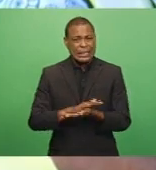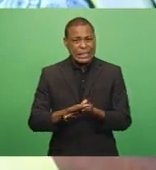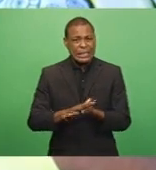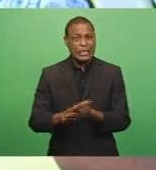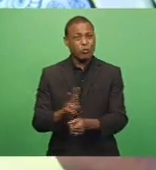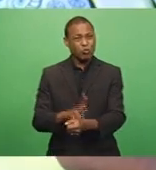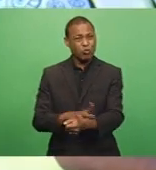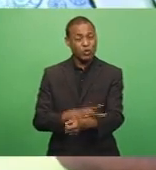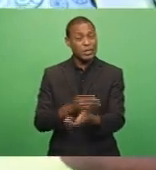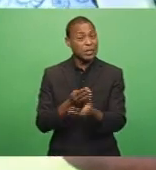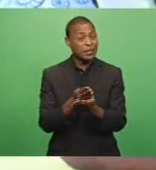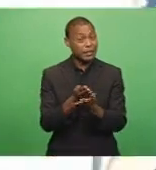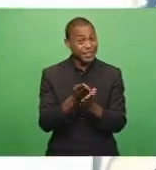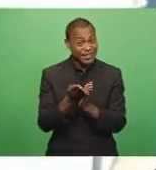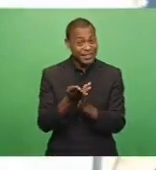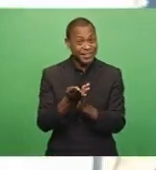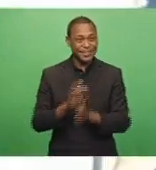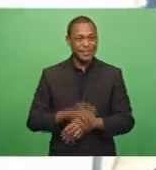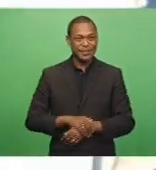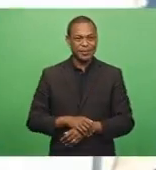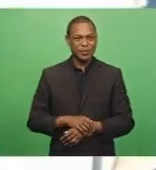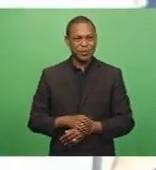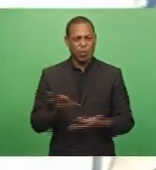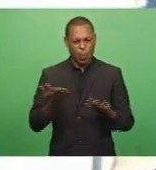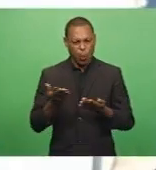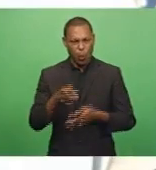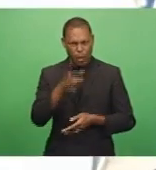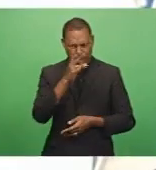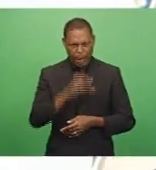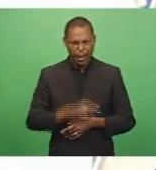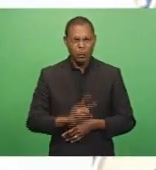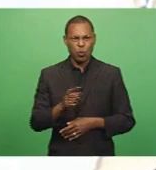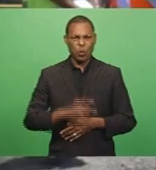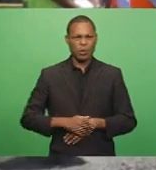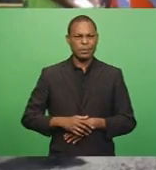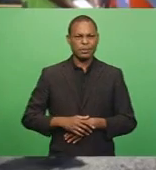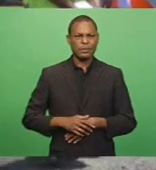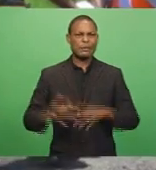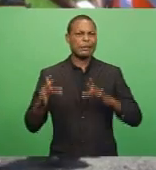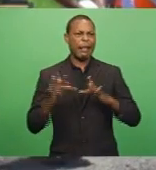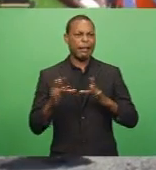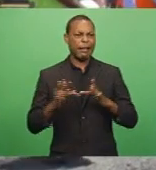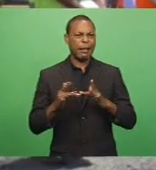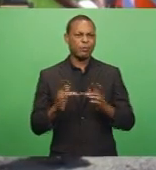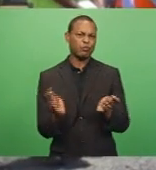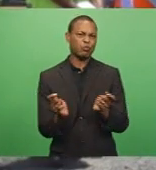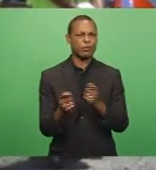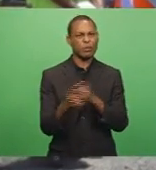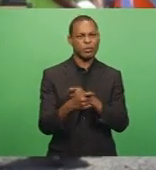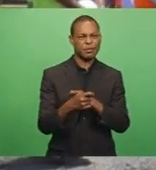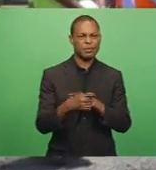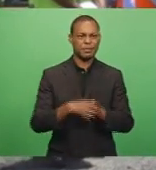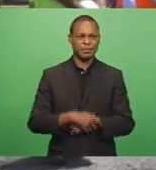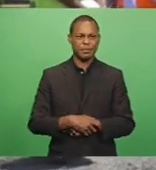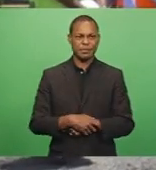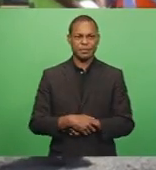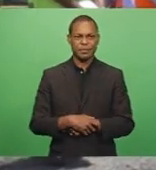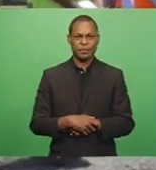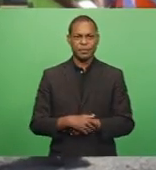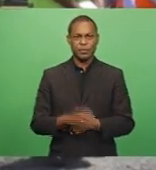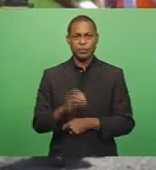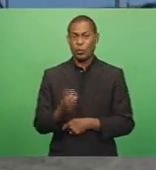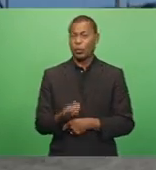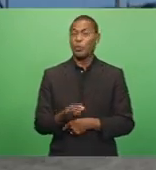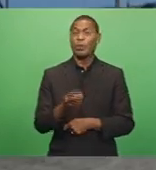and, where possible, digital transformation. The Yard 3 development will